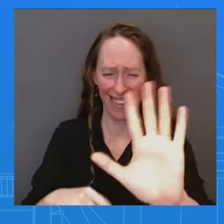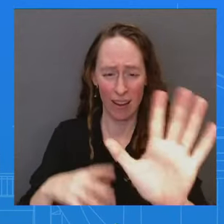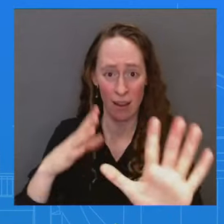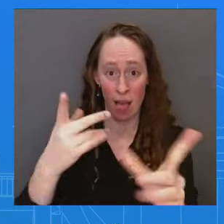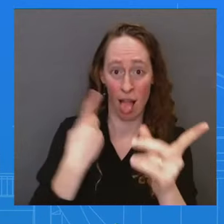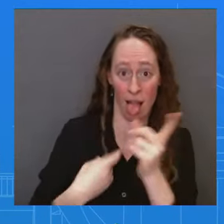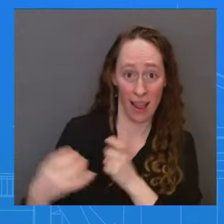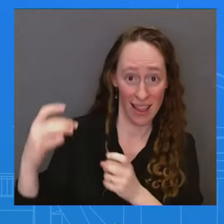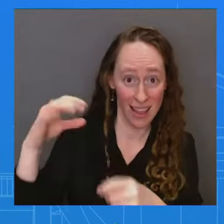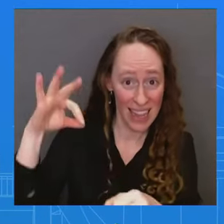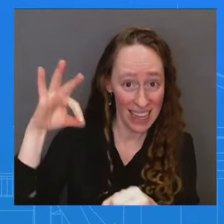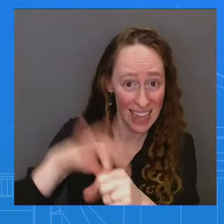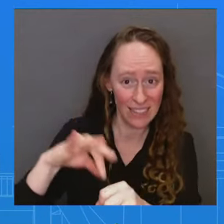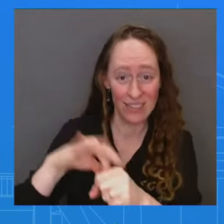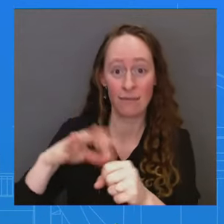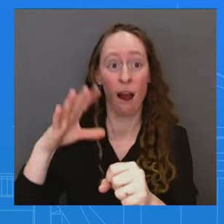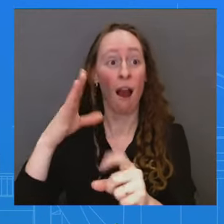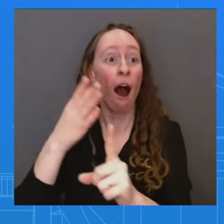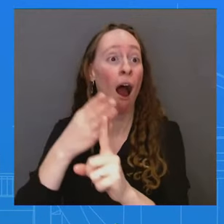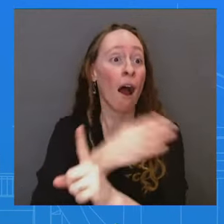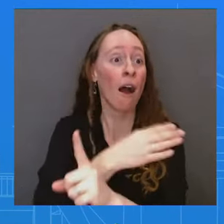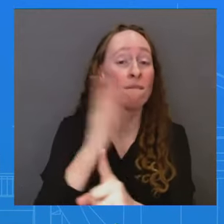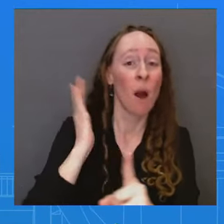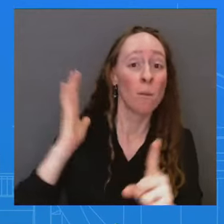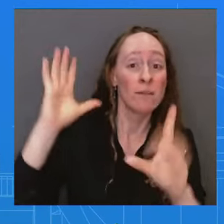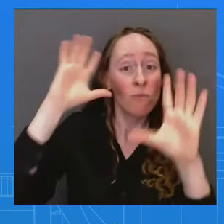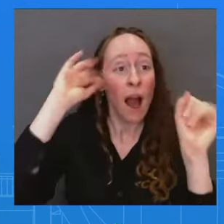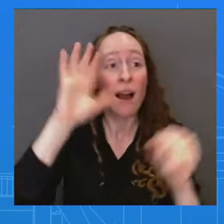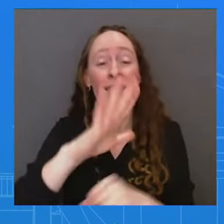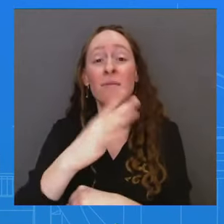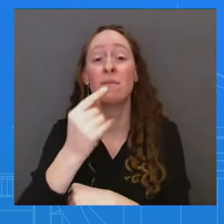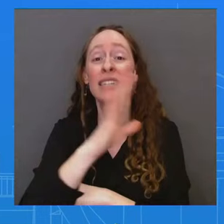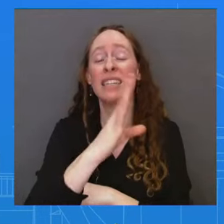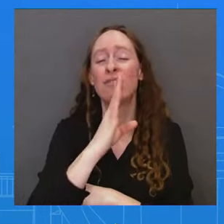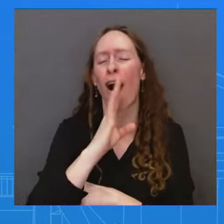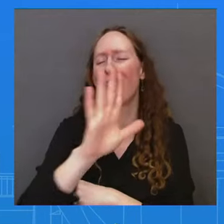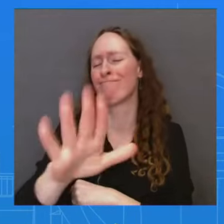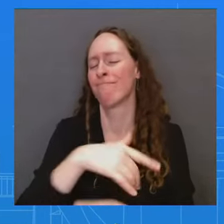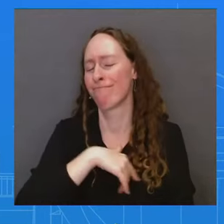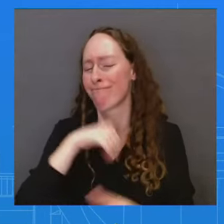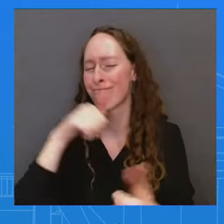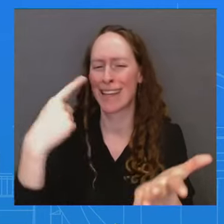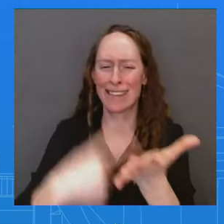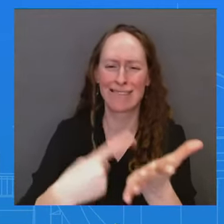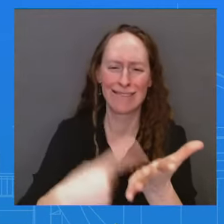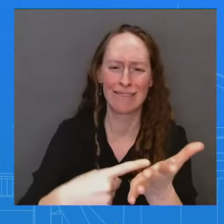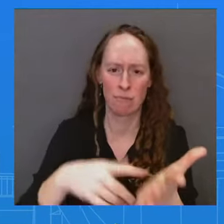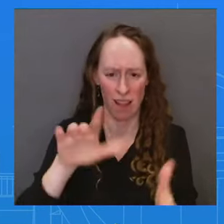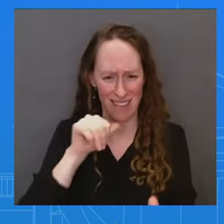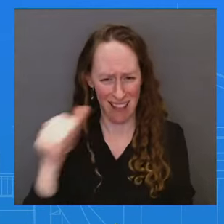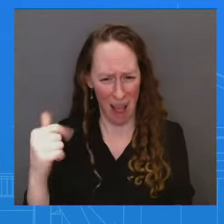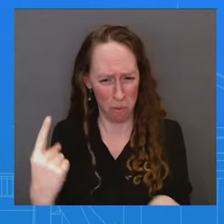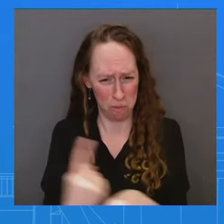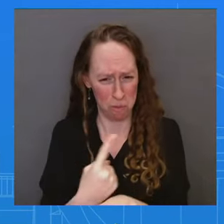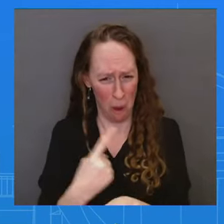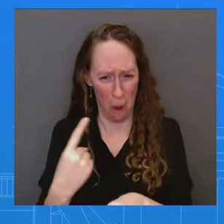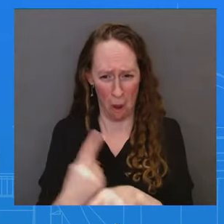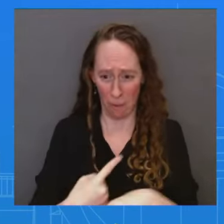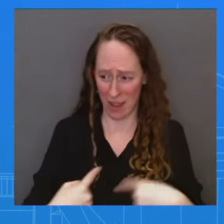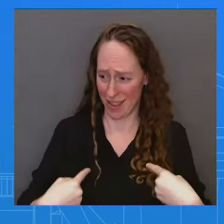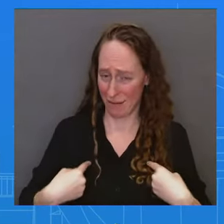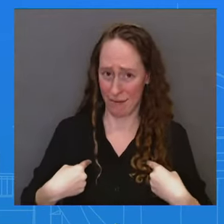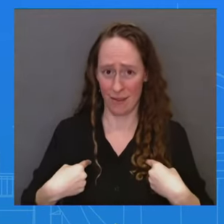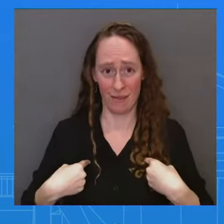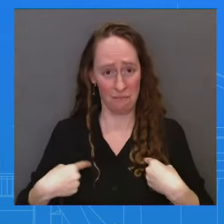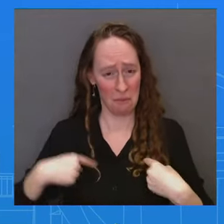campaign trail. I'm not going to get into that. That would be inappropriate from my perch. I would ask you to